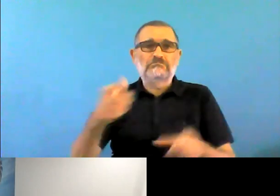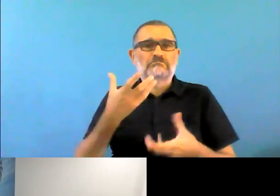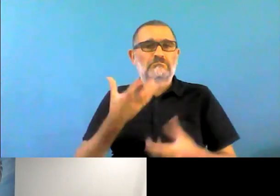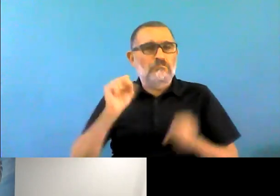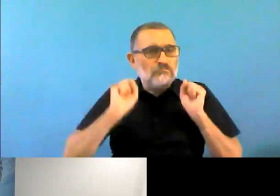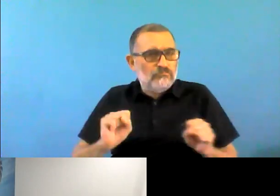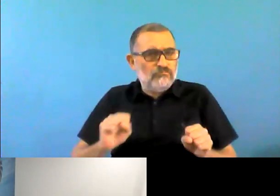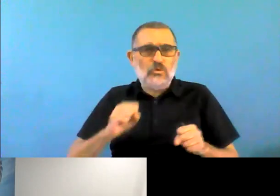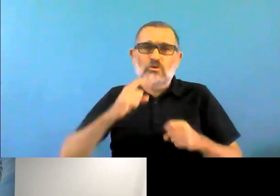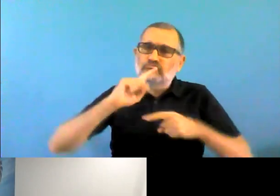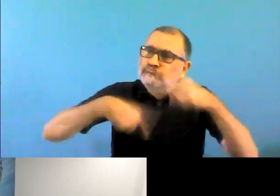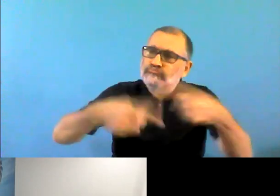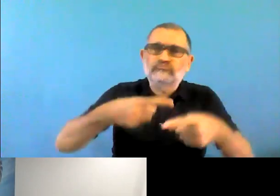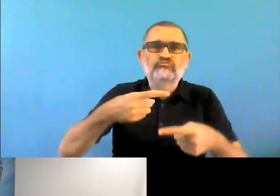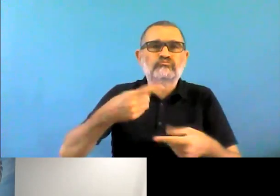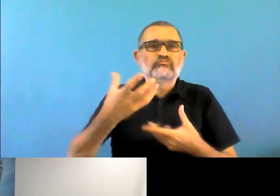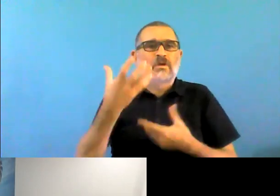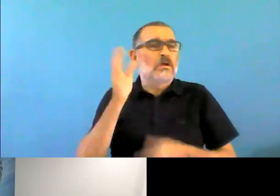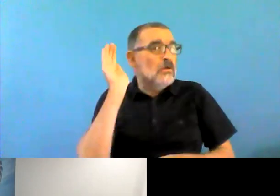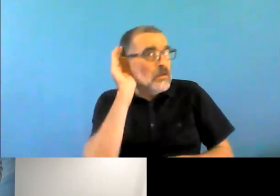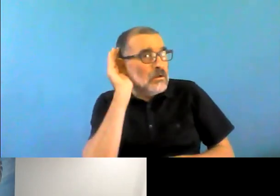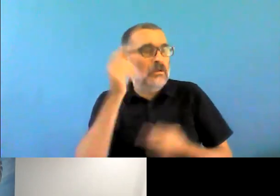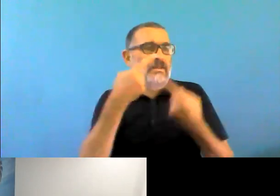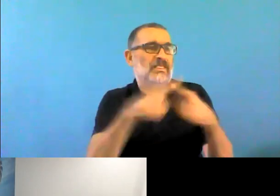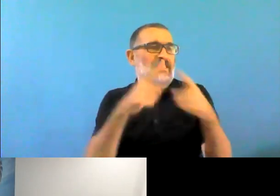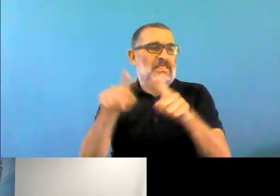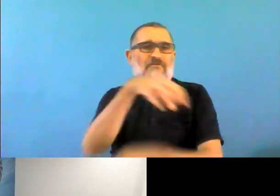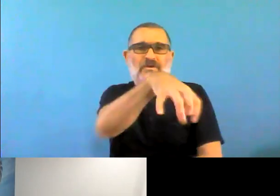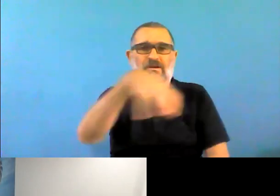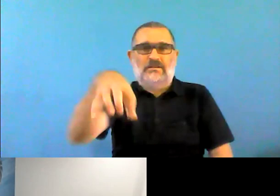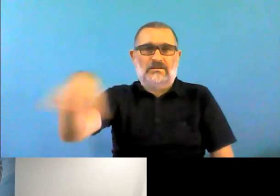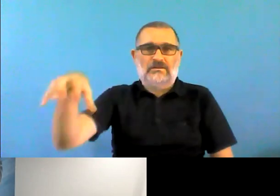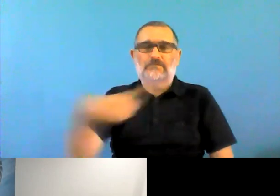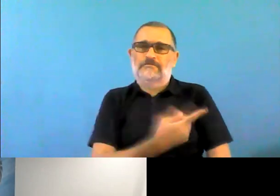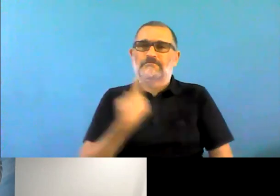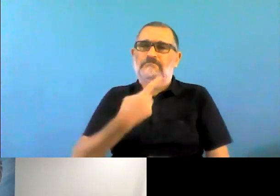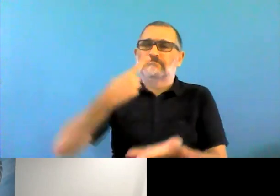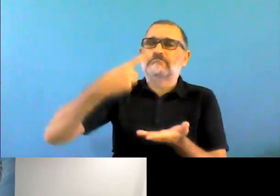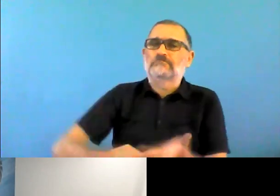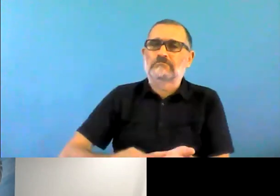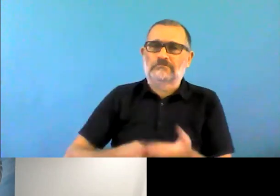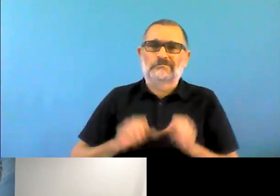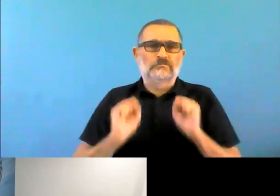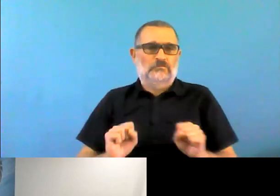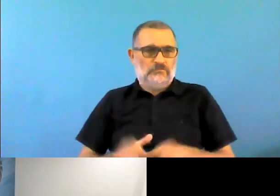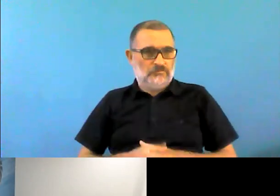decided that this was a problem that needed to be addressed in a long-standing way. And so,